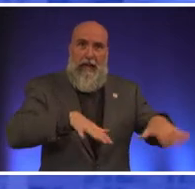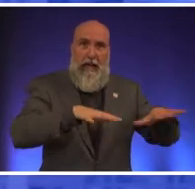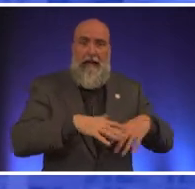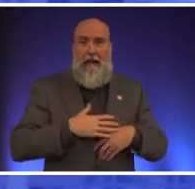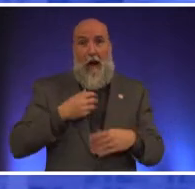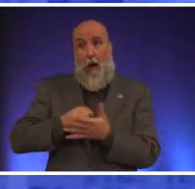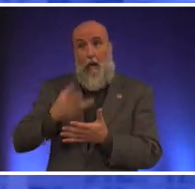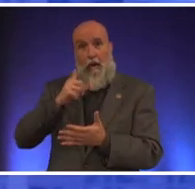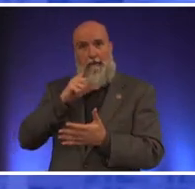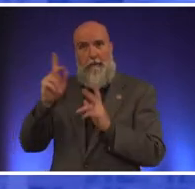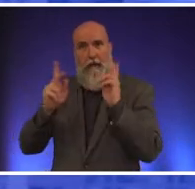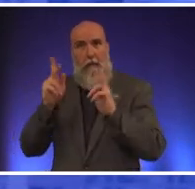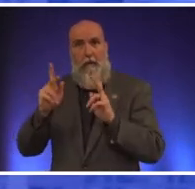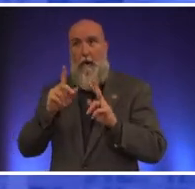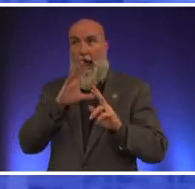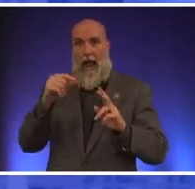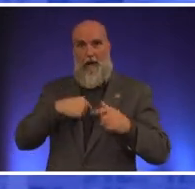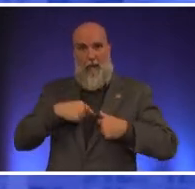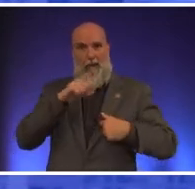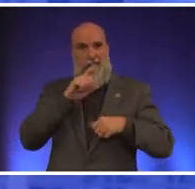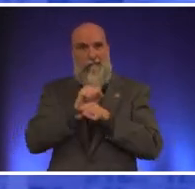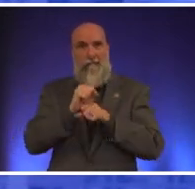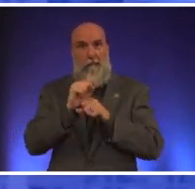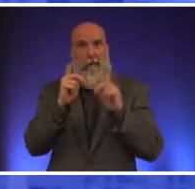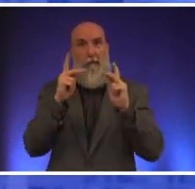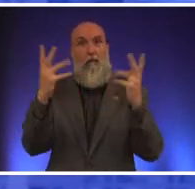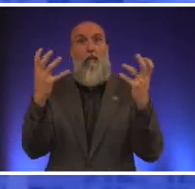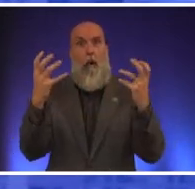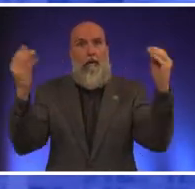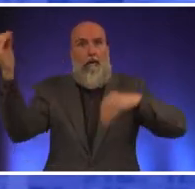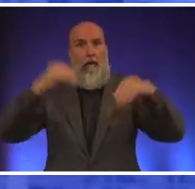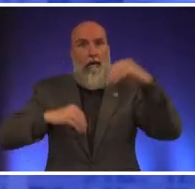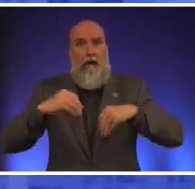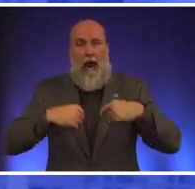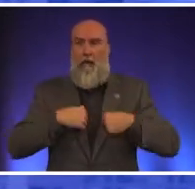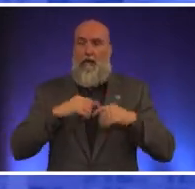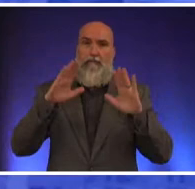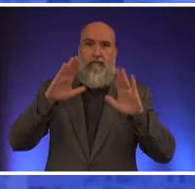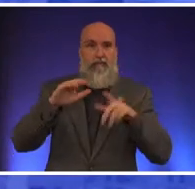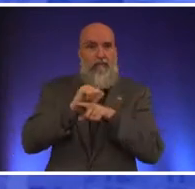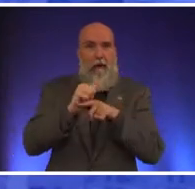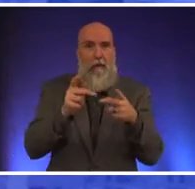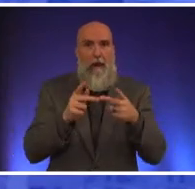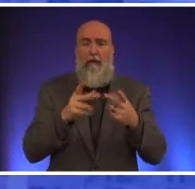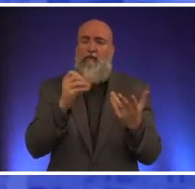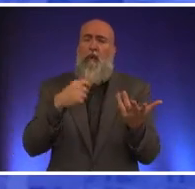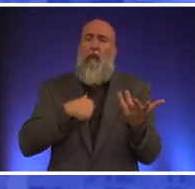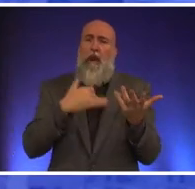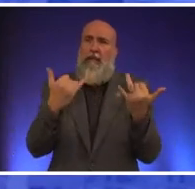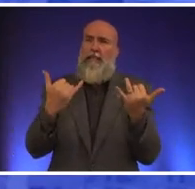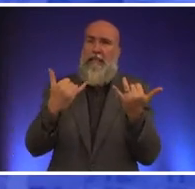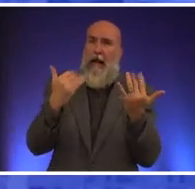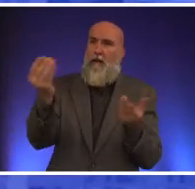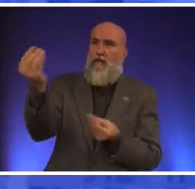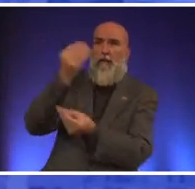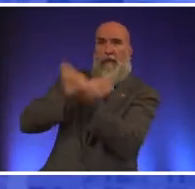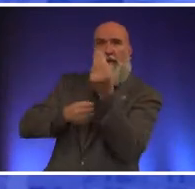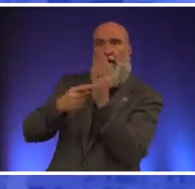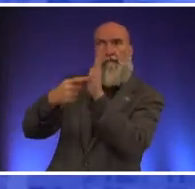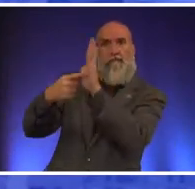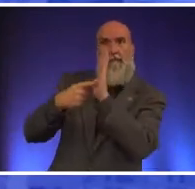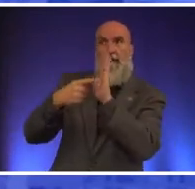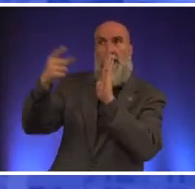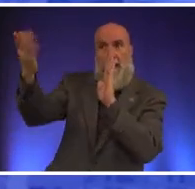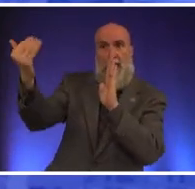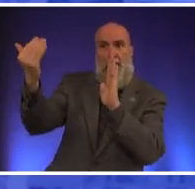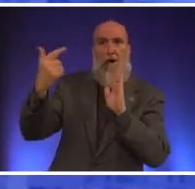is that we are a trendy place to be and people want to be here so let's take advantage of that demand and turn it into something that